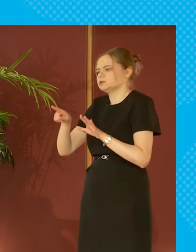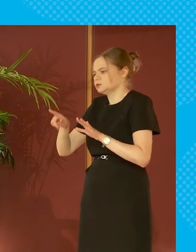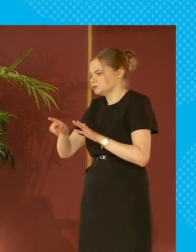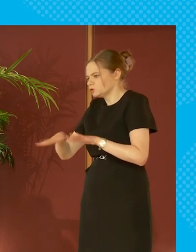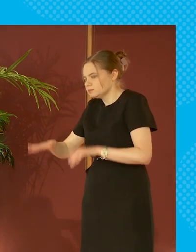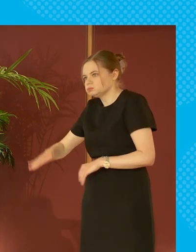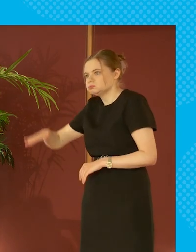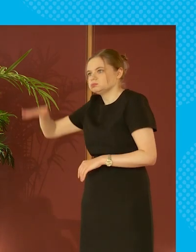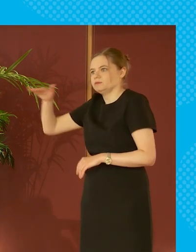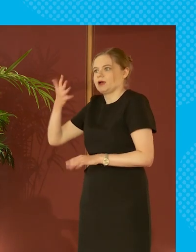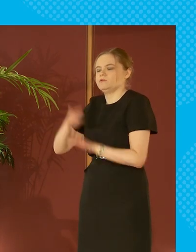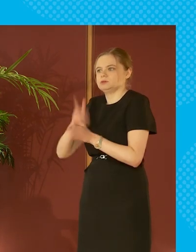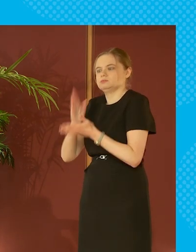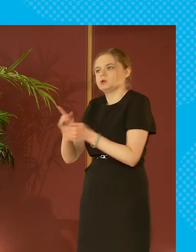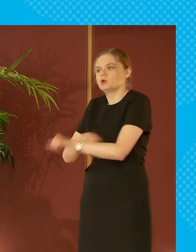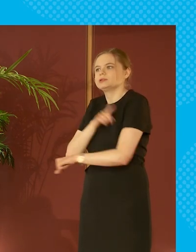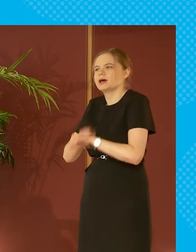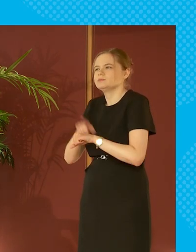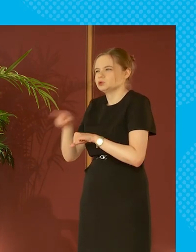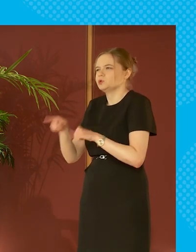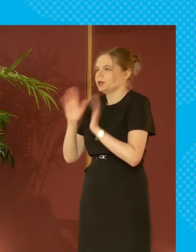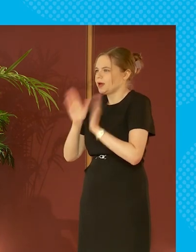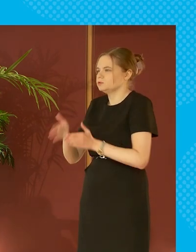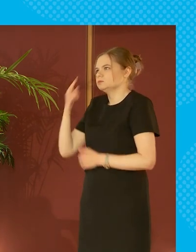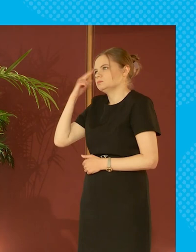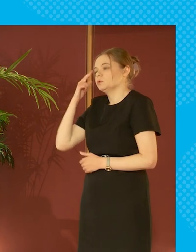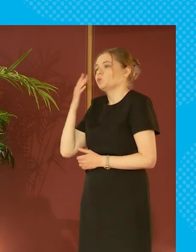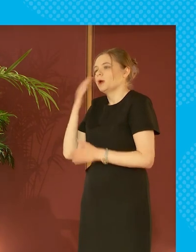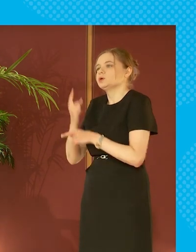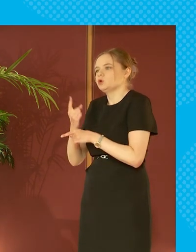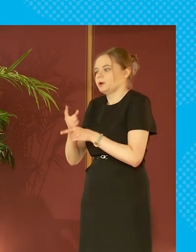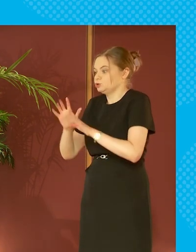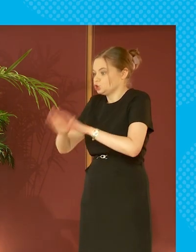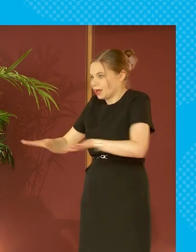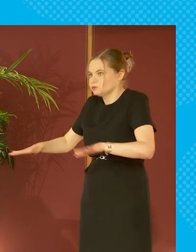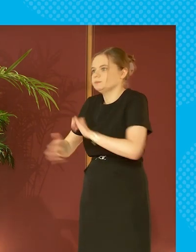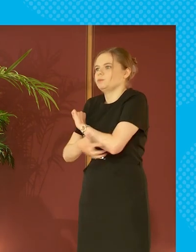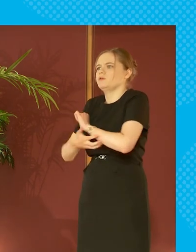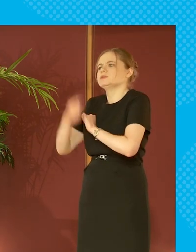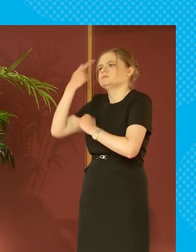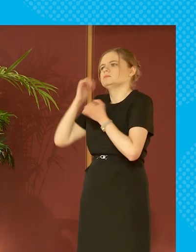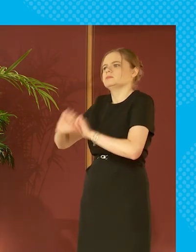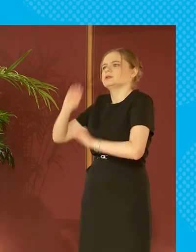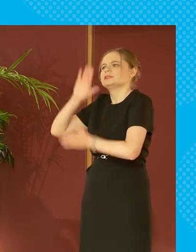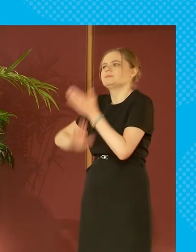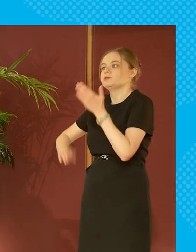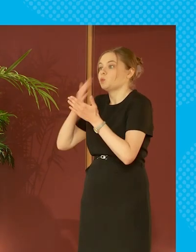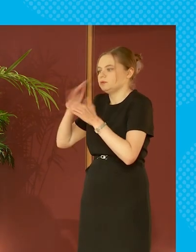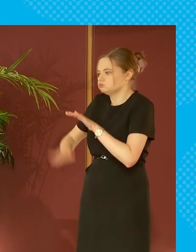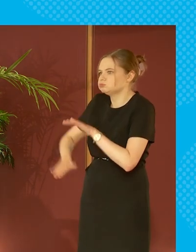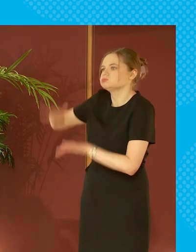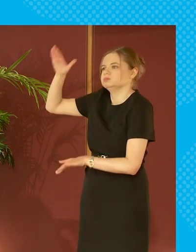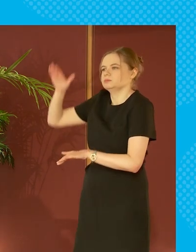childhood is a long time so I think some of the things we have to do is keep in mind of when we're talking about child poverty is the experience within